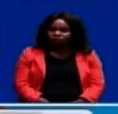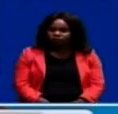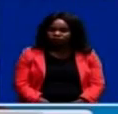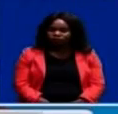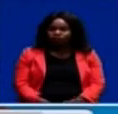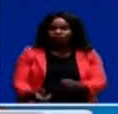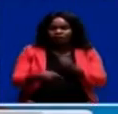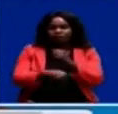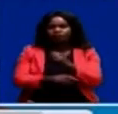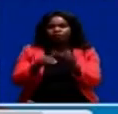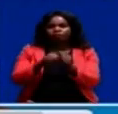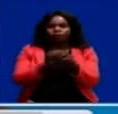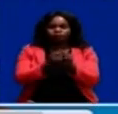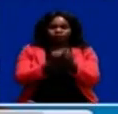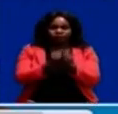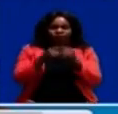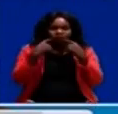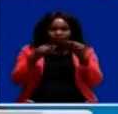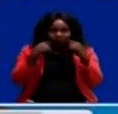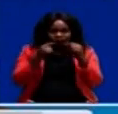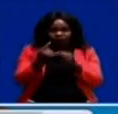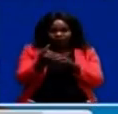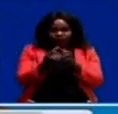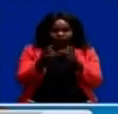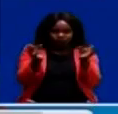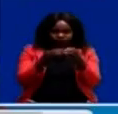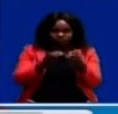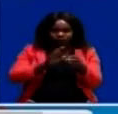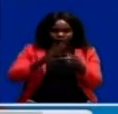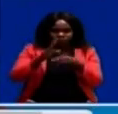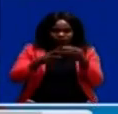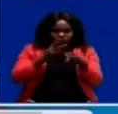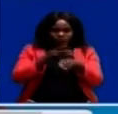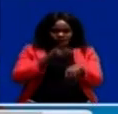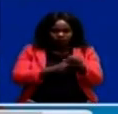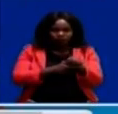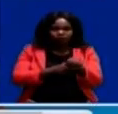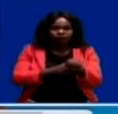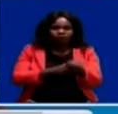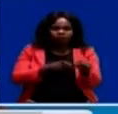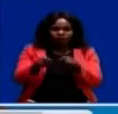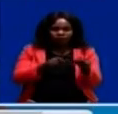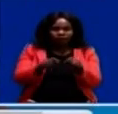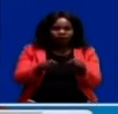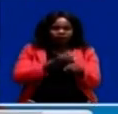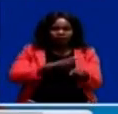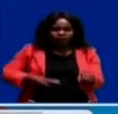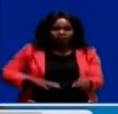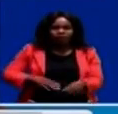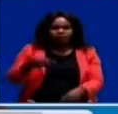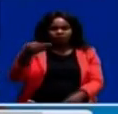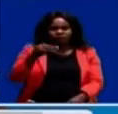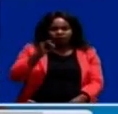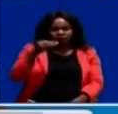Now, details in our sports news. The Appeals Committee of World Football Governing Body, FIFA, has lifted